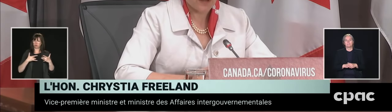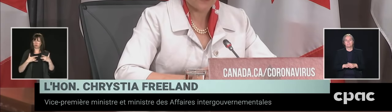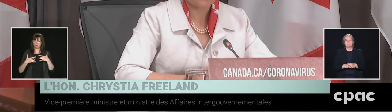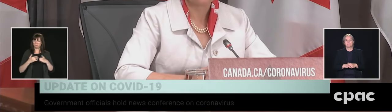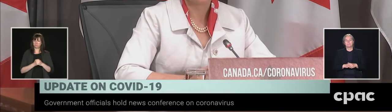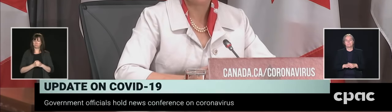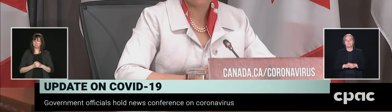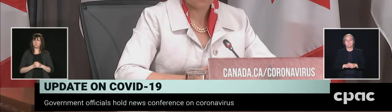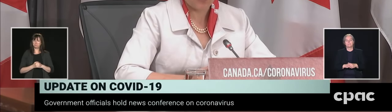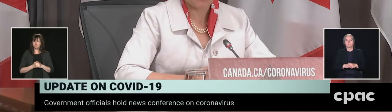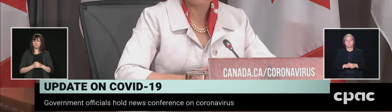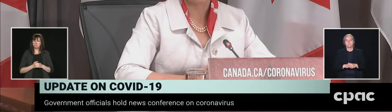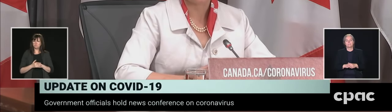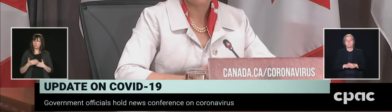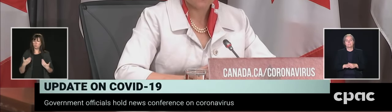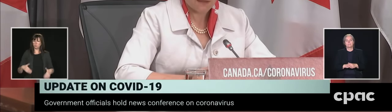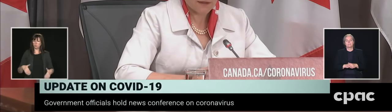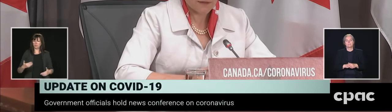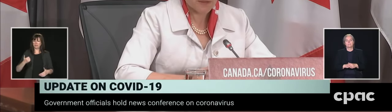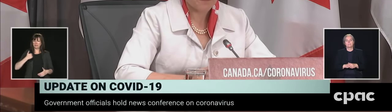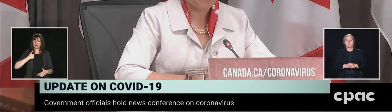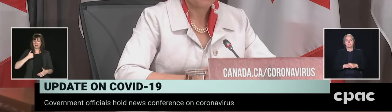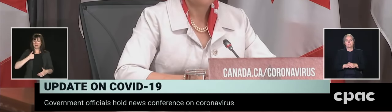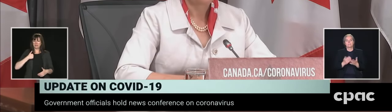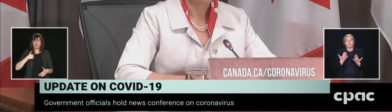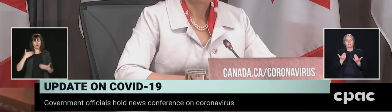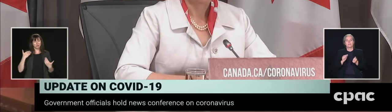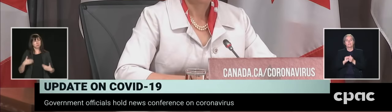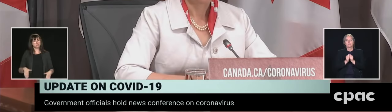very trying economic time.